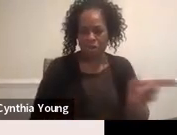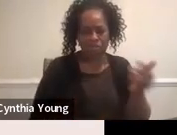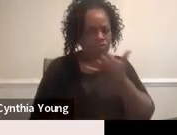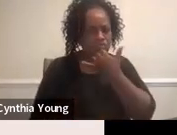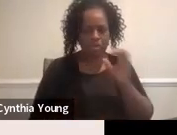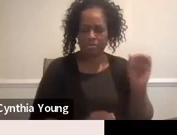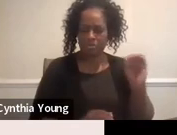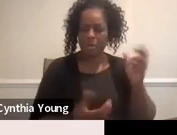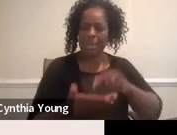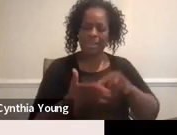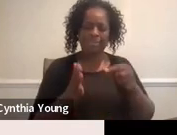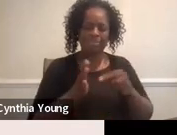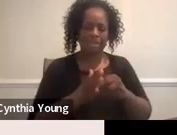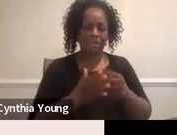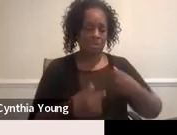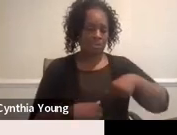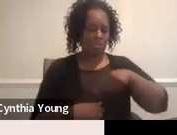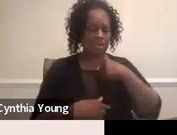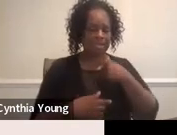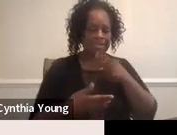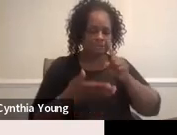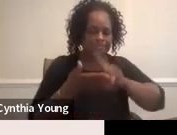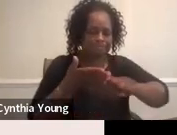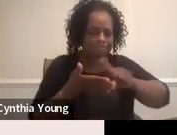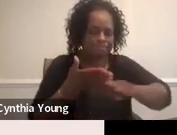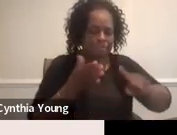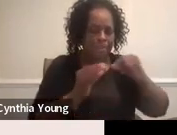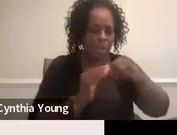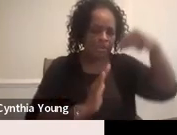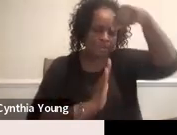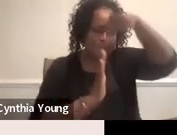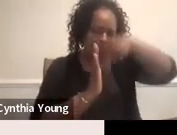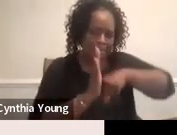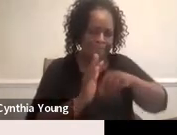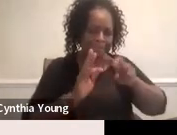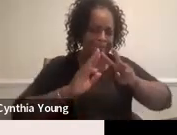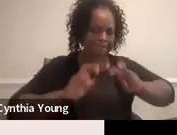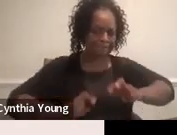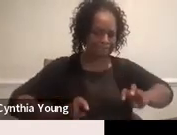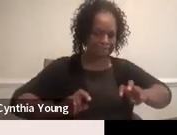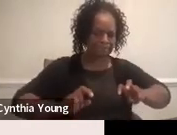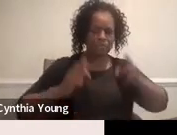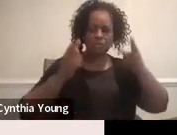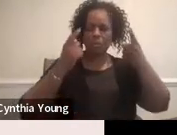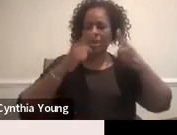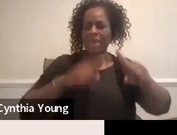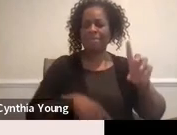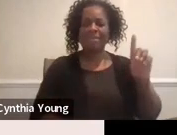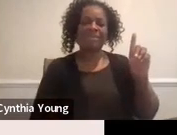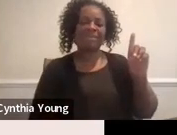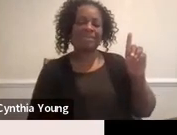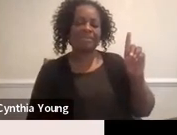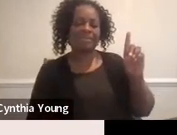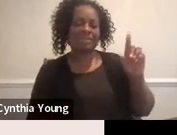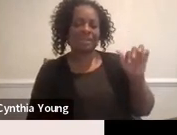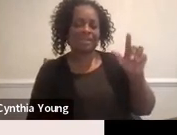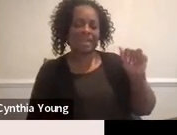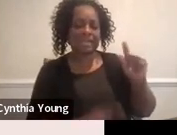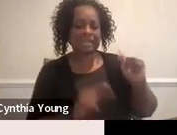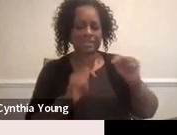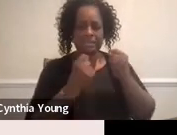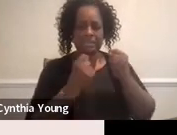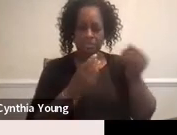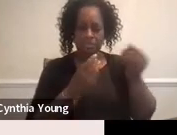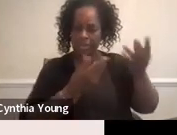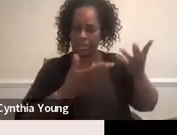It just means that we need to look at it a little deeper. So what happens is the data team lets us know and they say, okay,